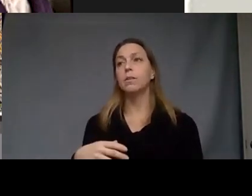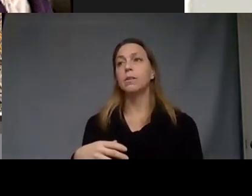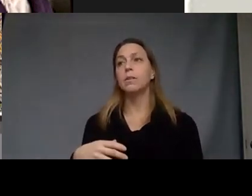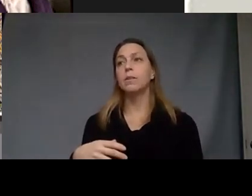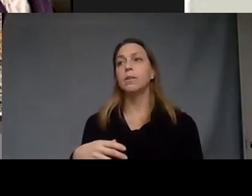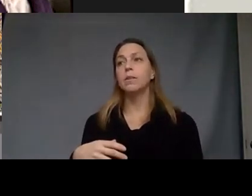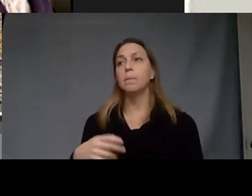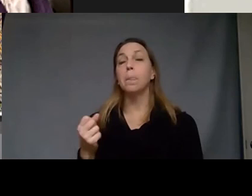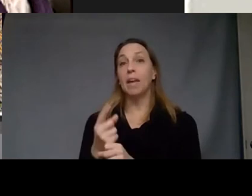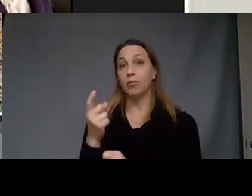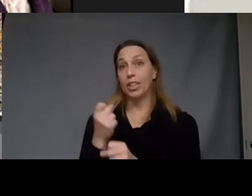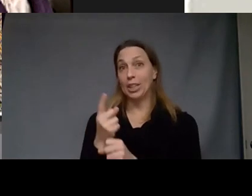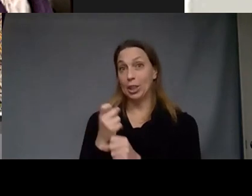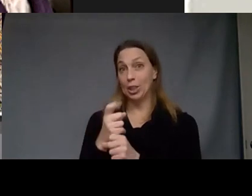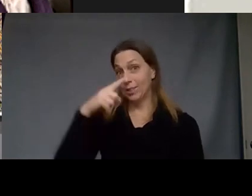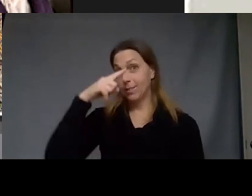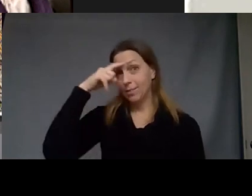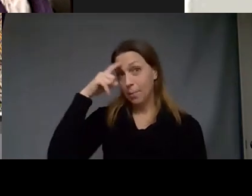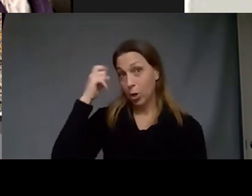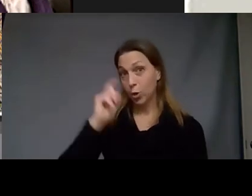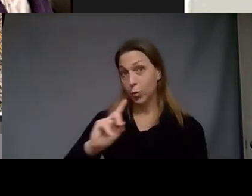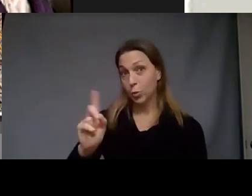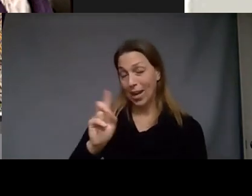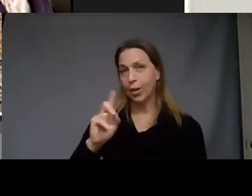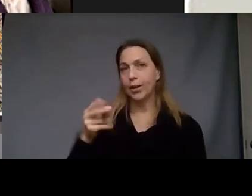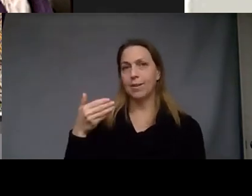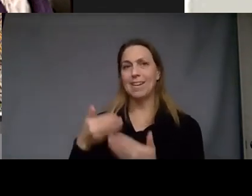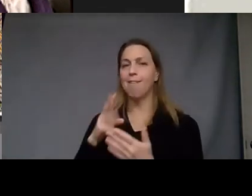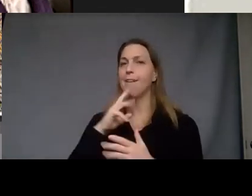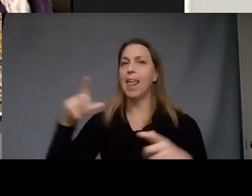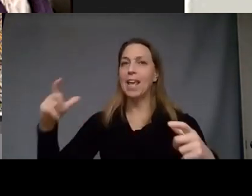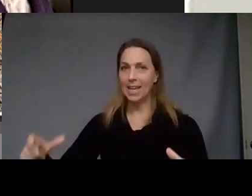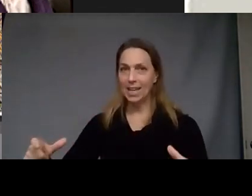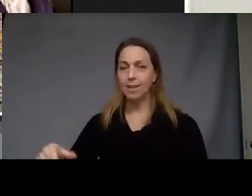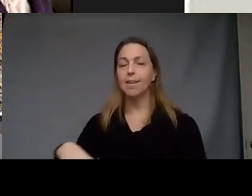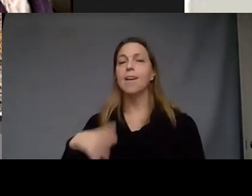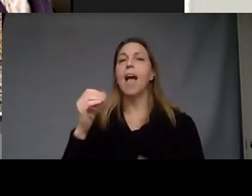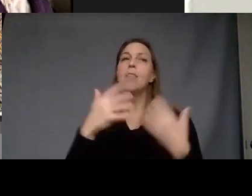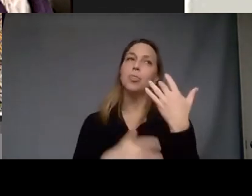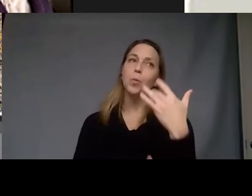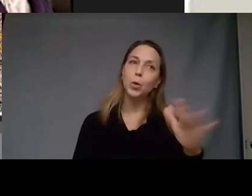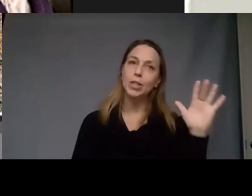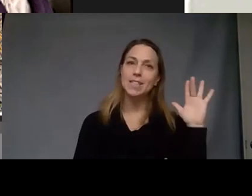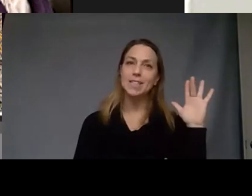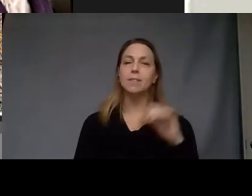we spent the summer up near the lake and in the woods and